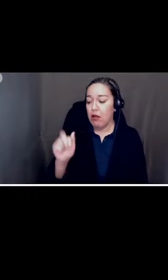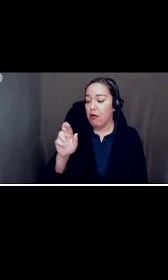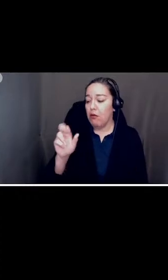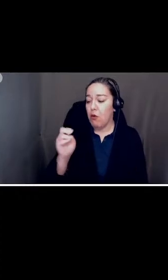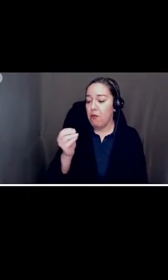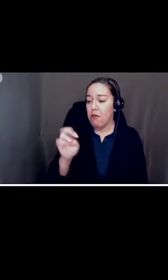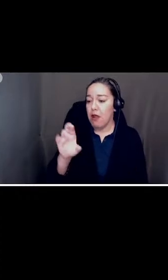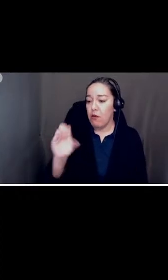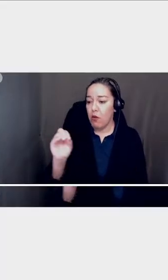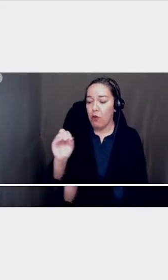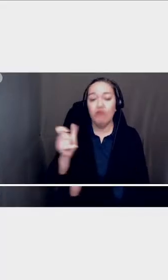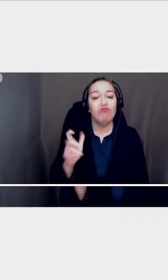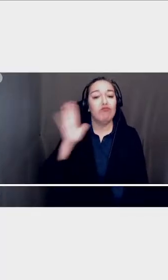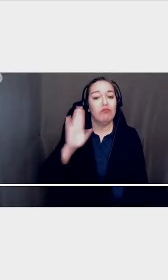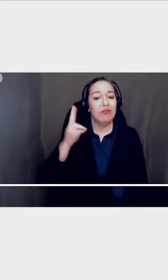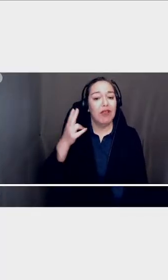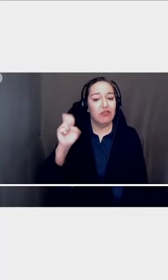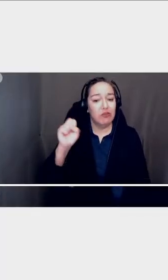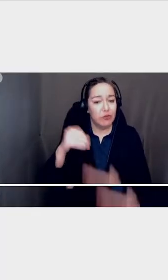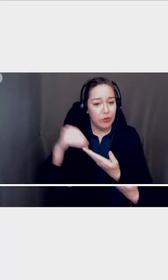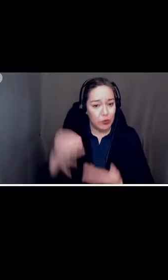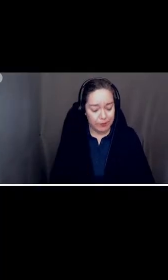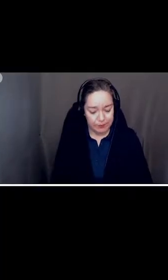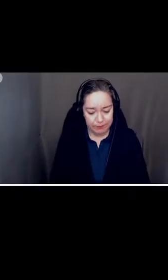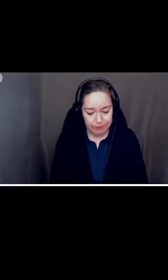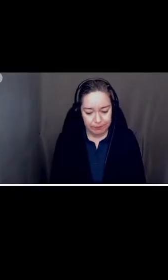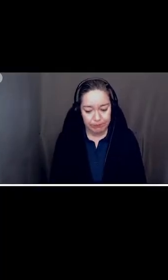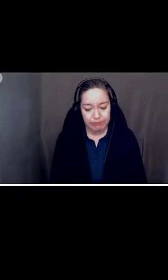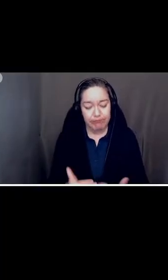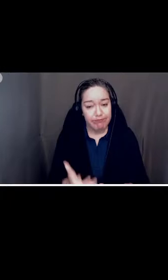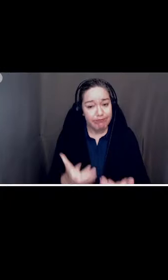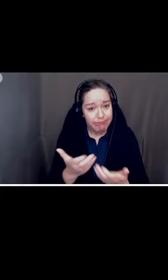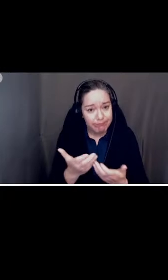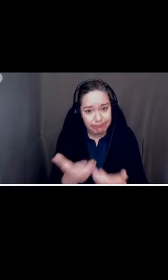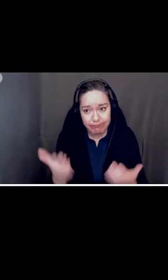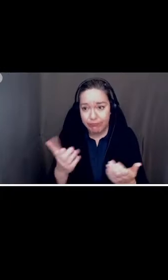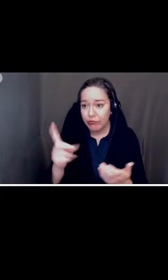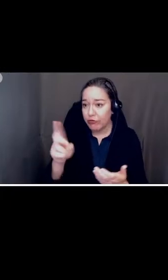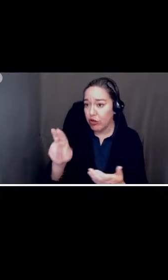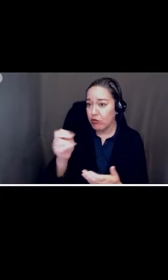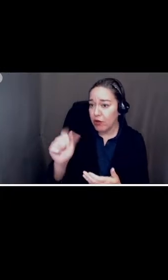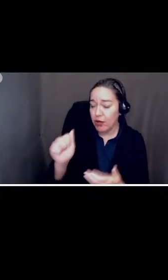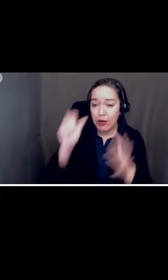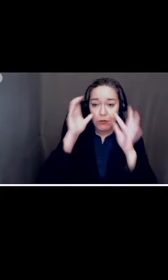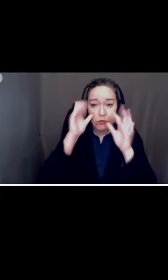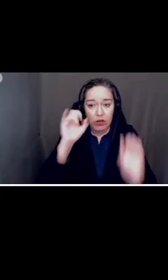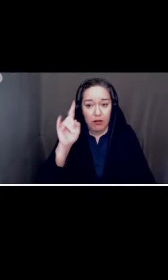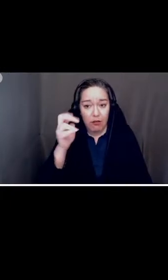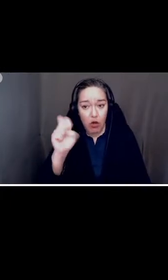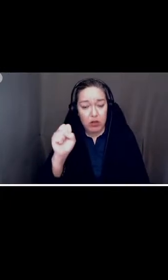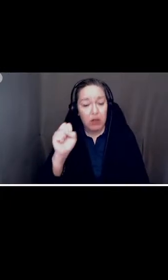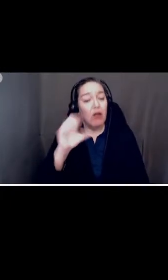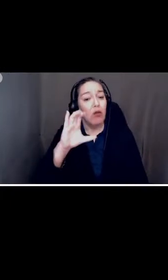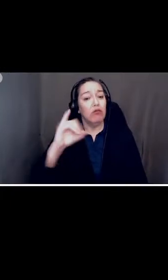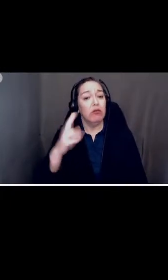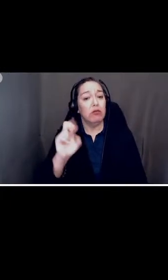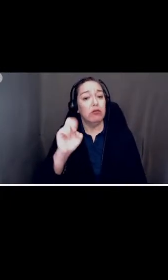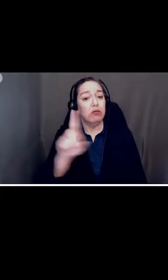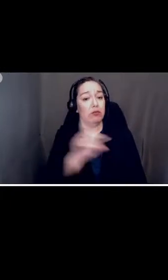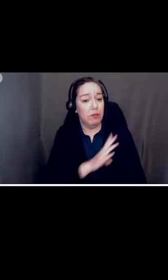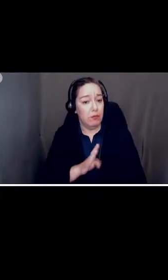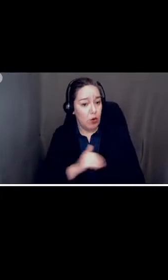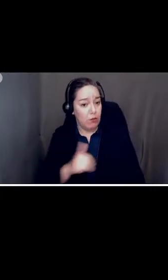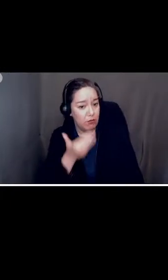former bhs student dear dr miranda president flores and colton joint unified school board members i